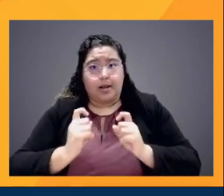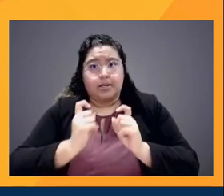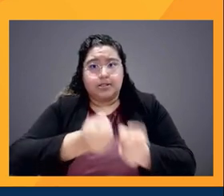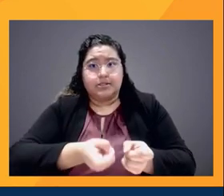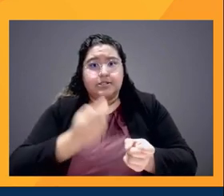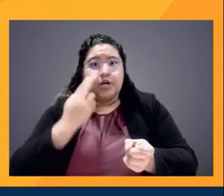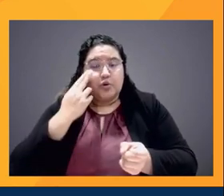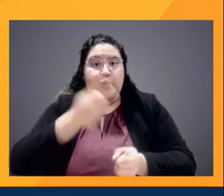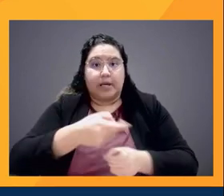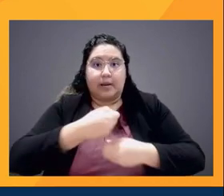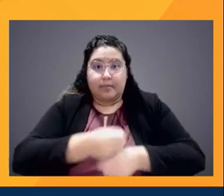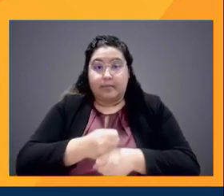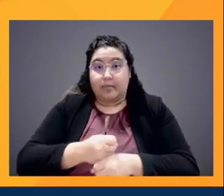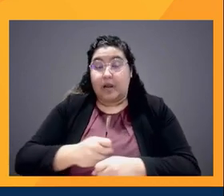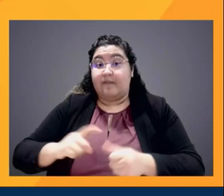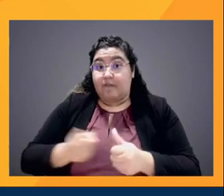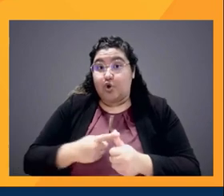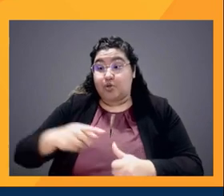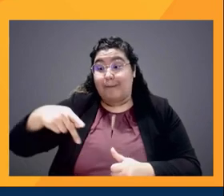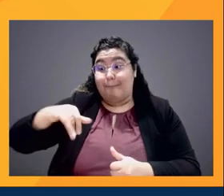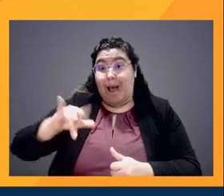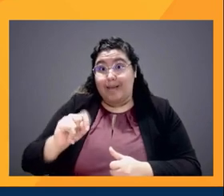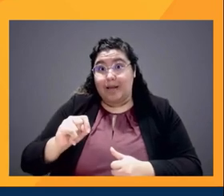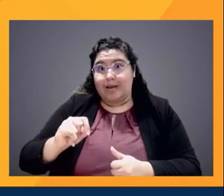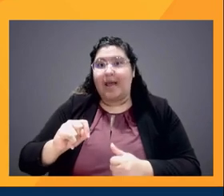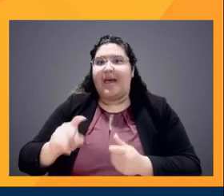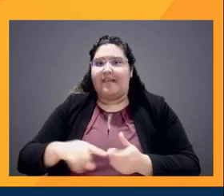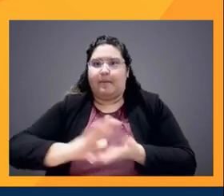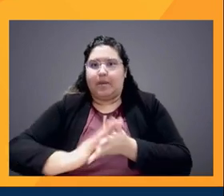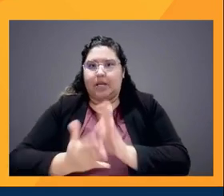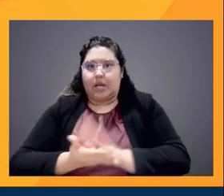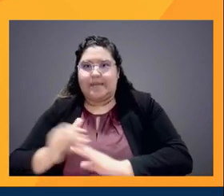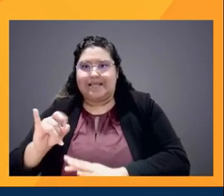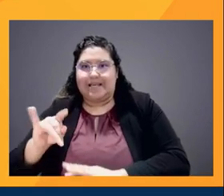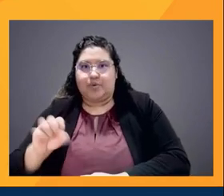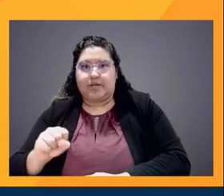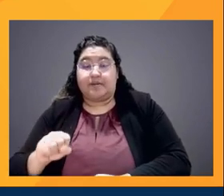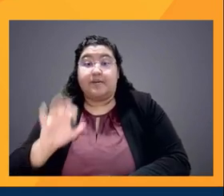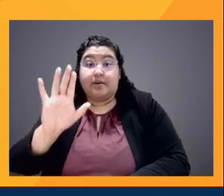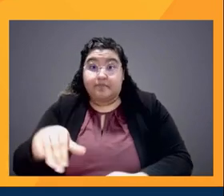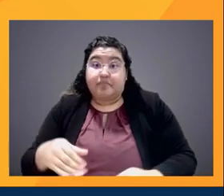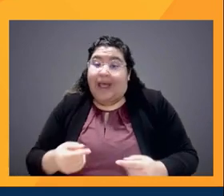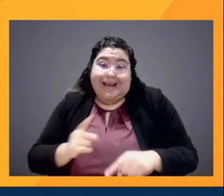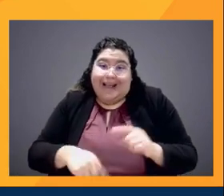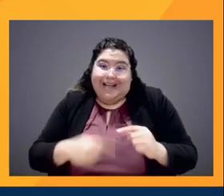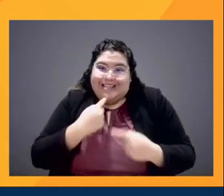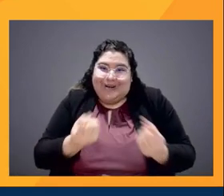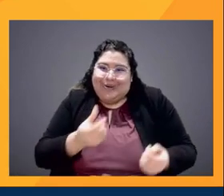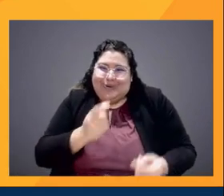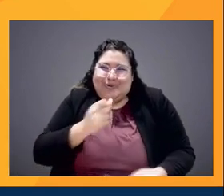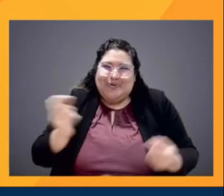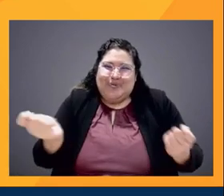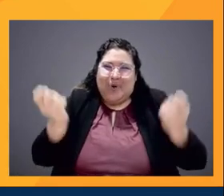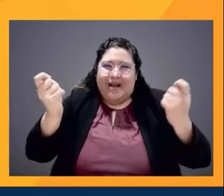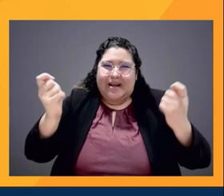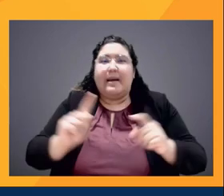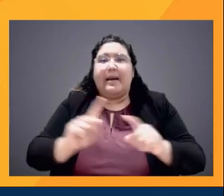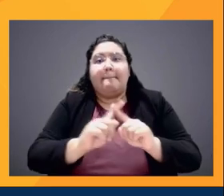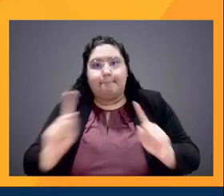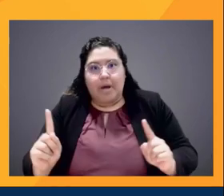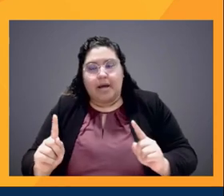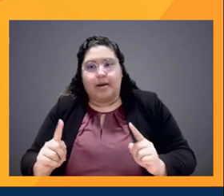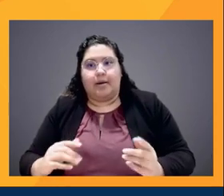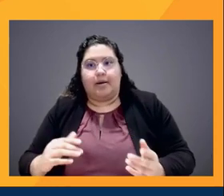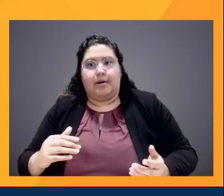series. Now, all of those winners came back and I'm not at liberty to announce them, but I will say that knowing and seeing some of these